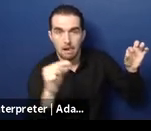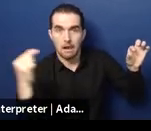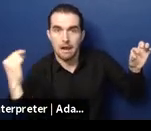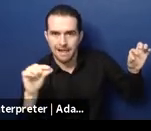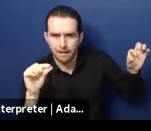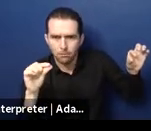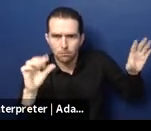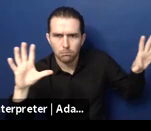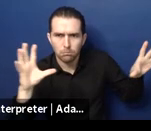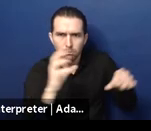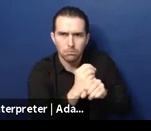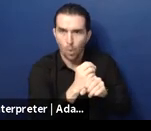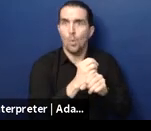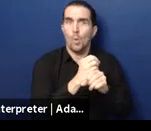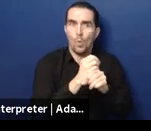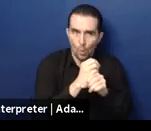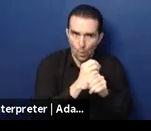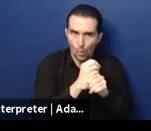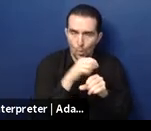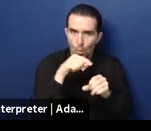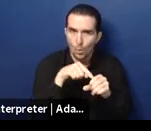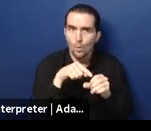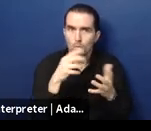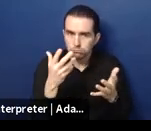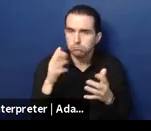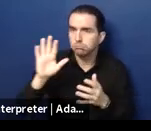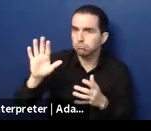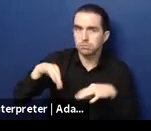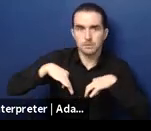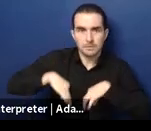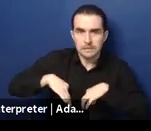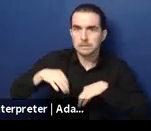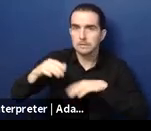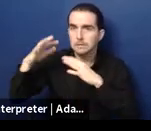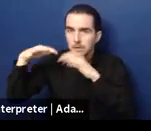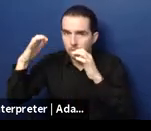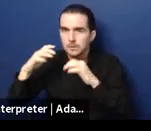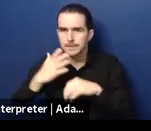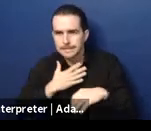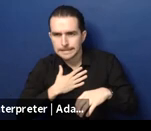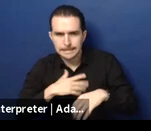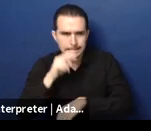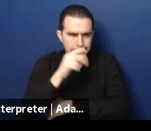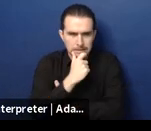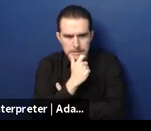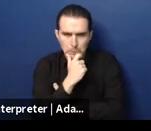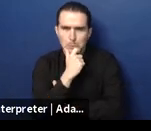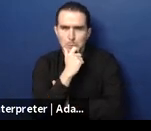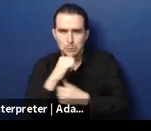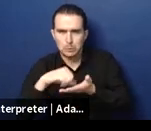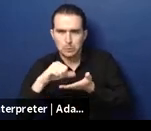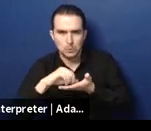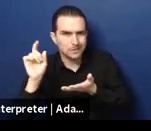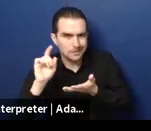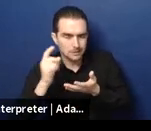in a budget, real change can happen. Daycare centers. Again, I'd be happy to have a discussion about the